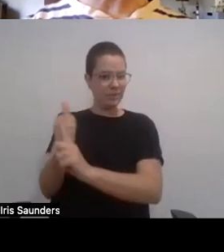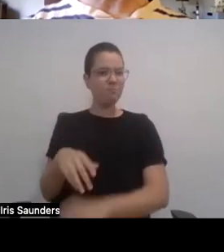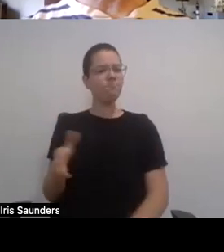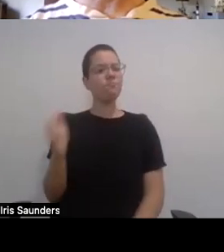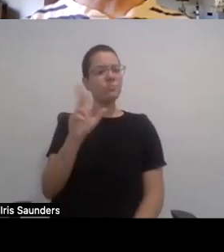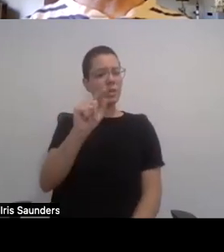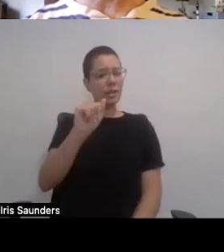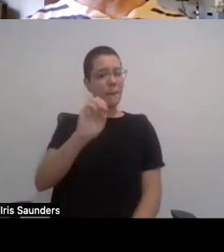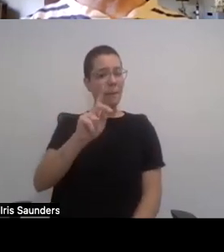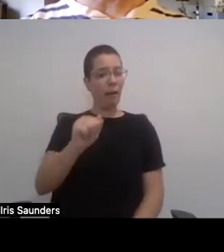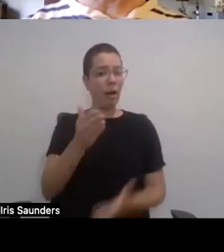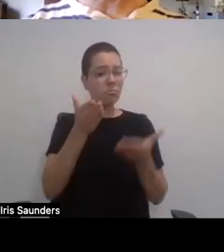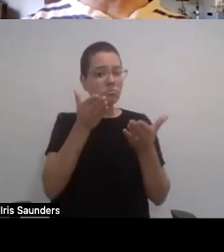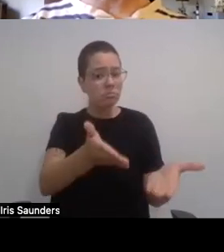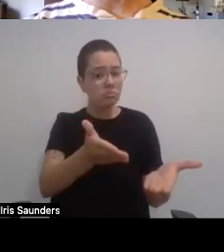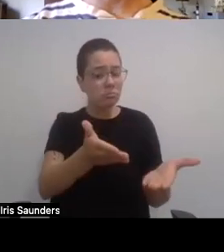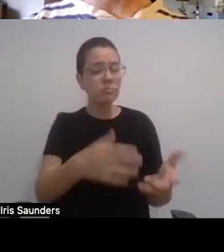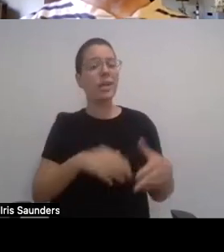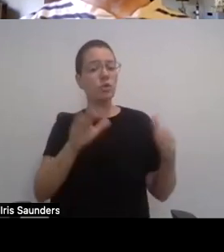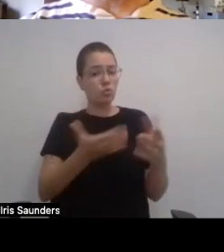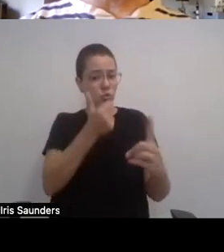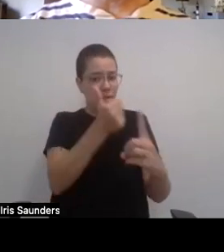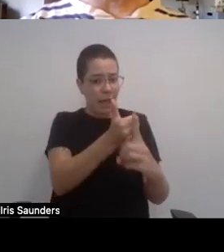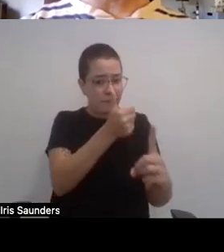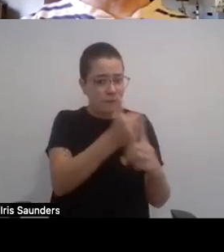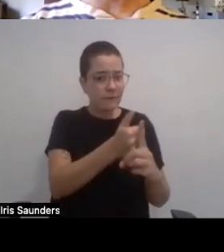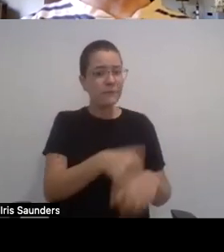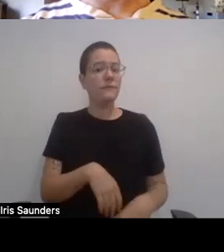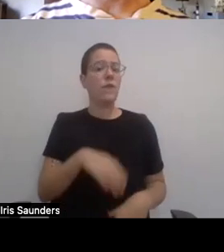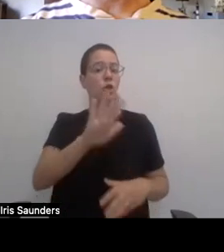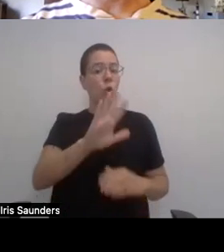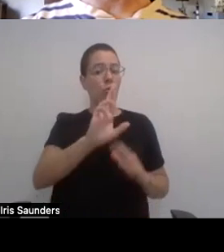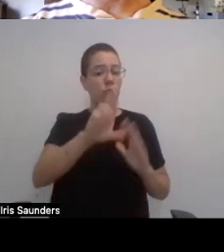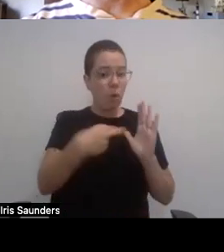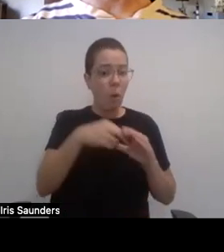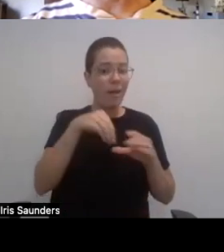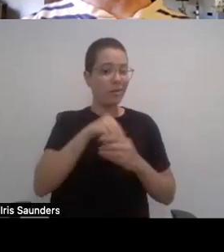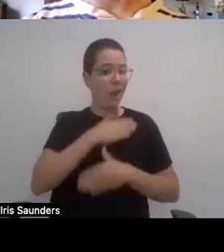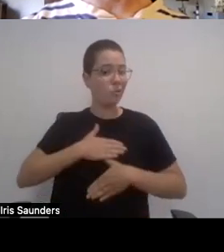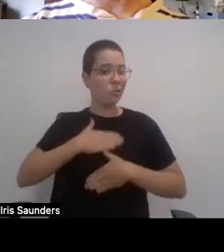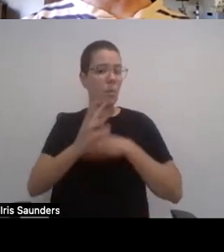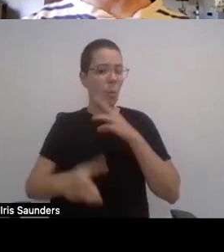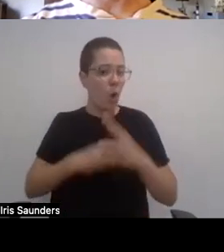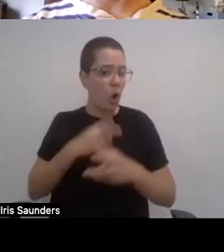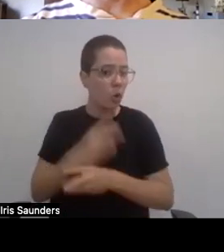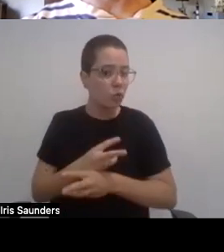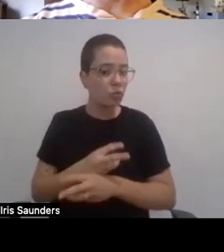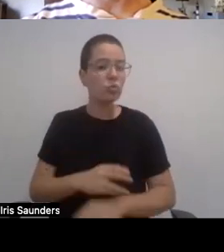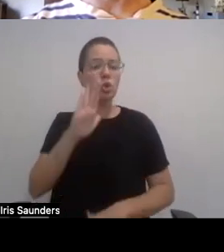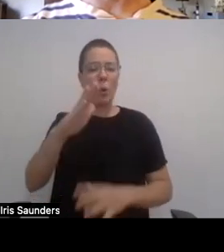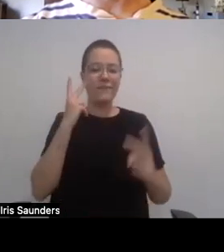please. If you don't mind giving a brief introduction of yourself, your role in the entertainment world, and starting with your visual description.